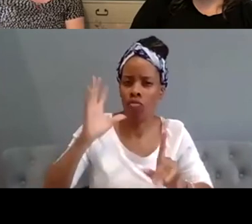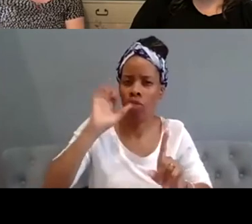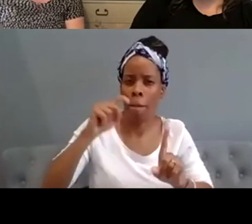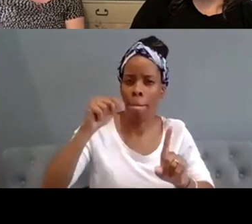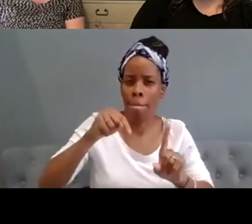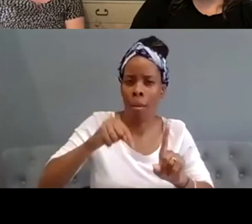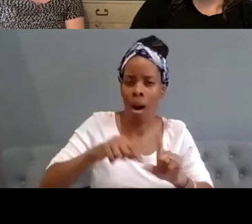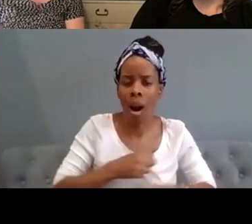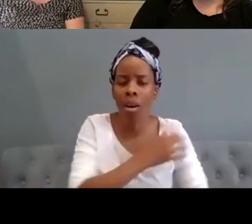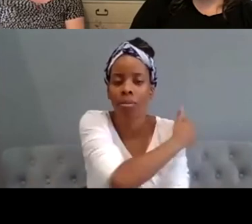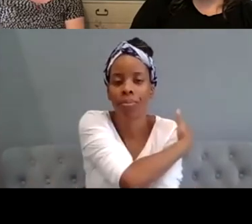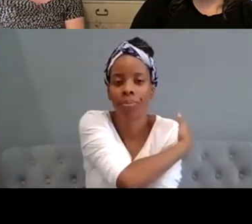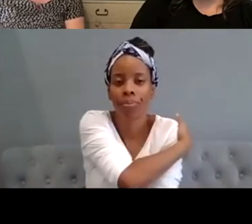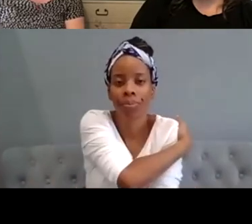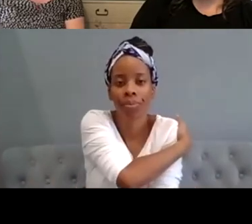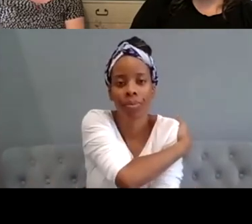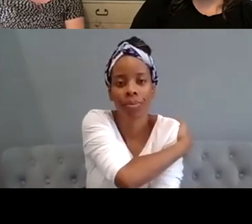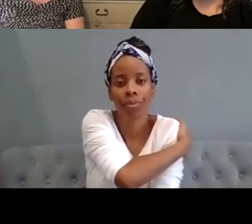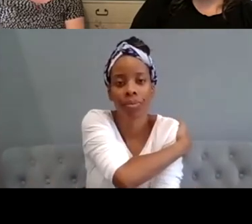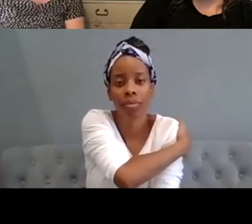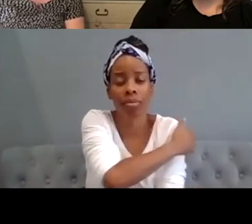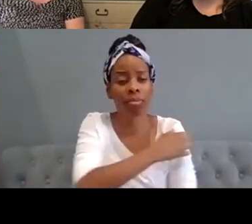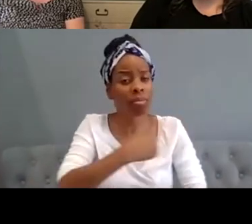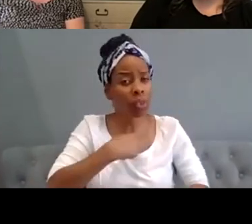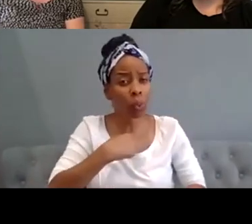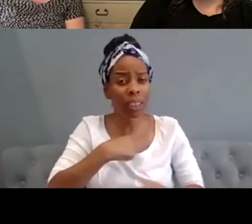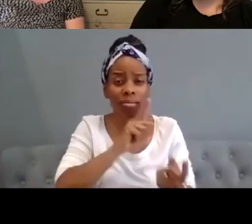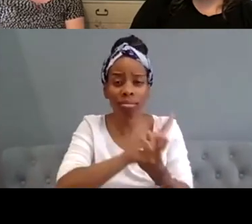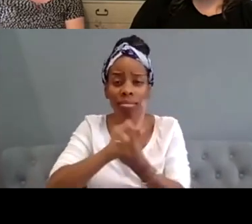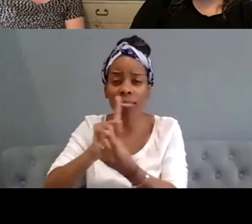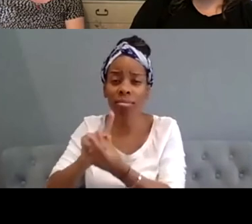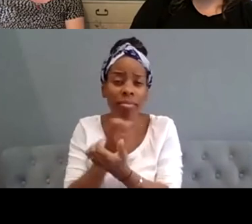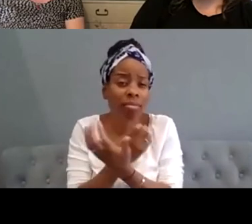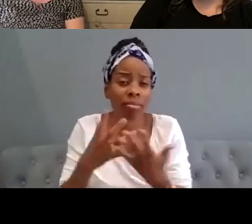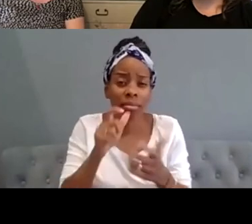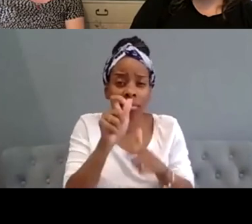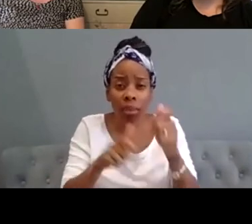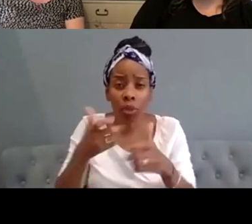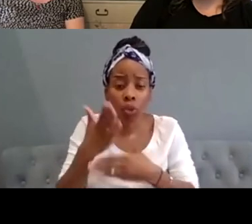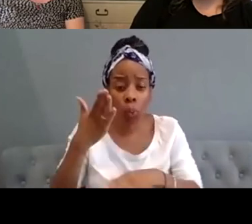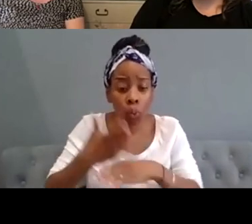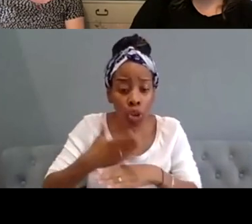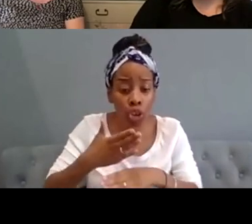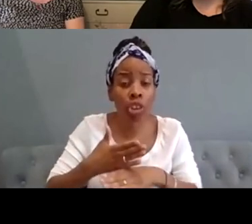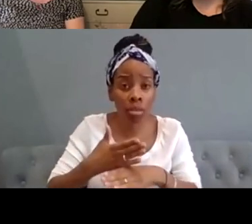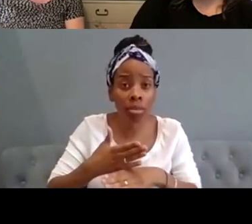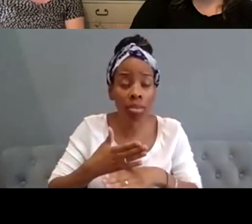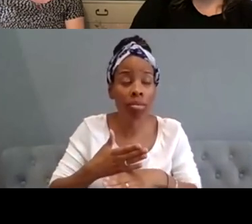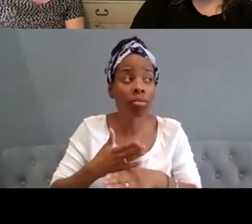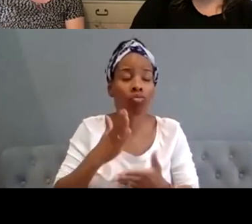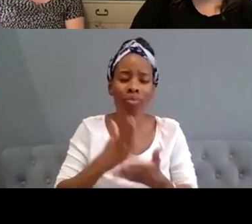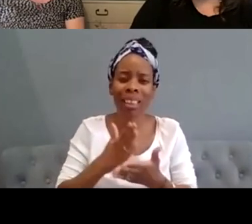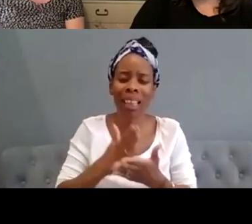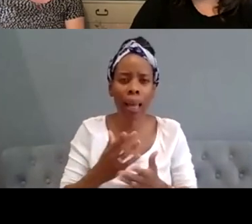the relationships we have with individuals that we work with that is that is something that's really a really